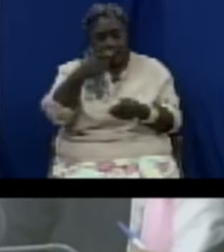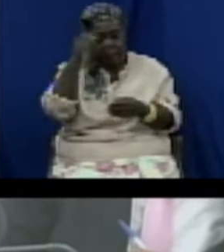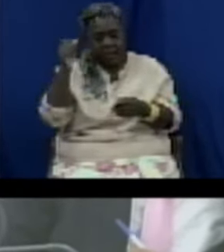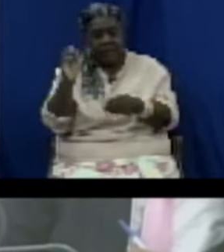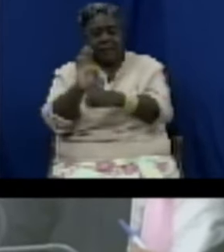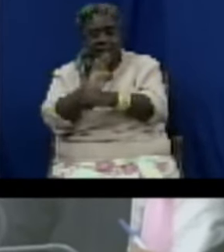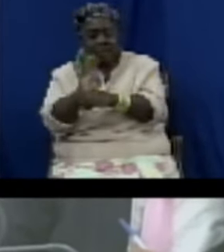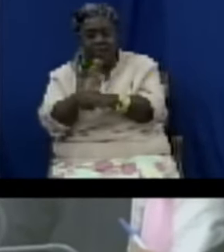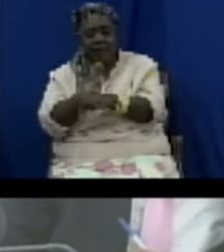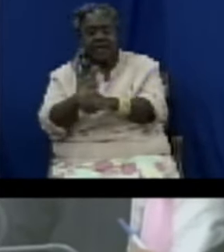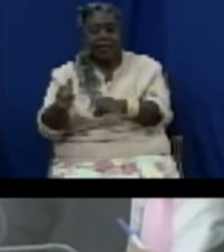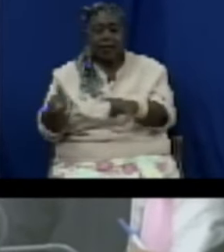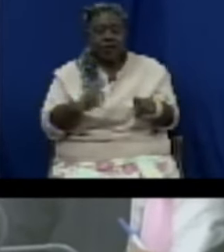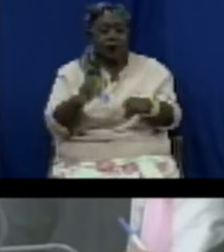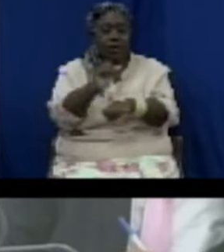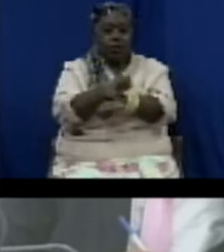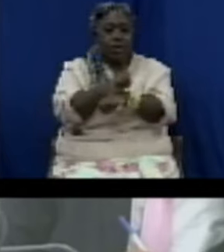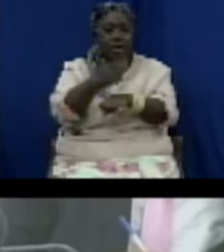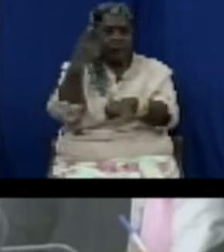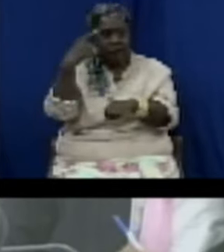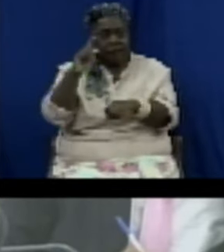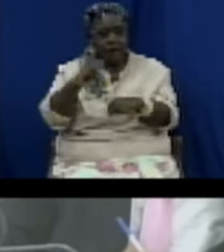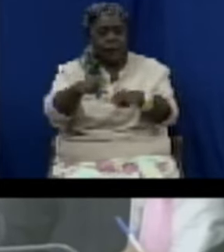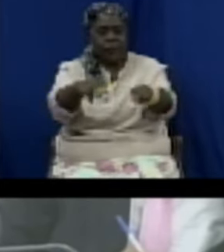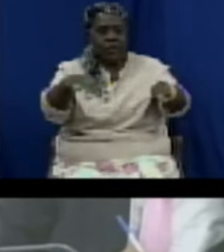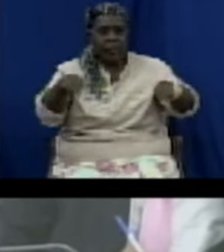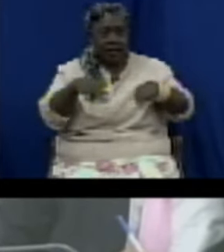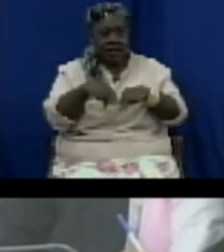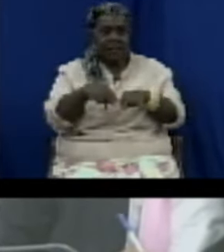duties. Those are the notices for this morning.